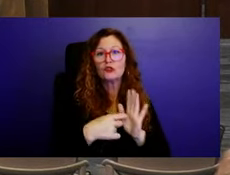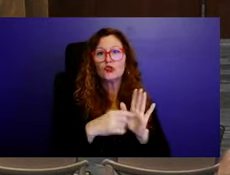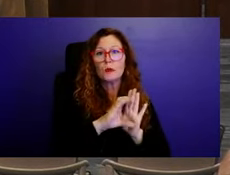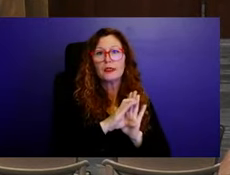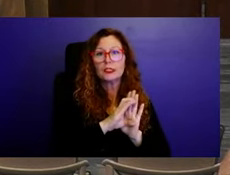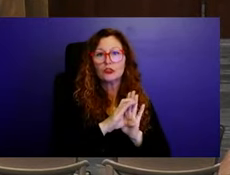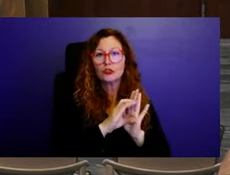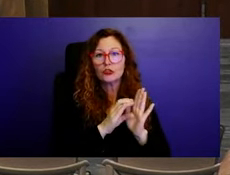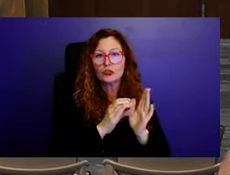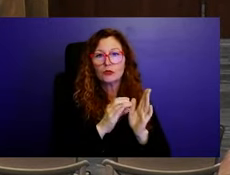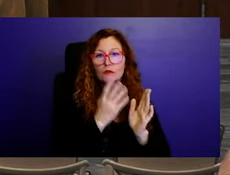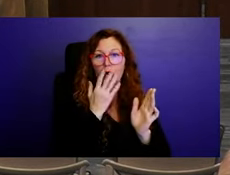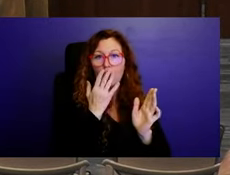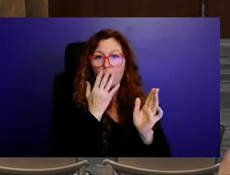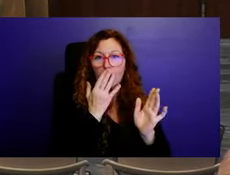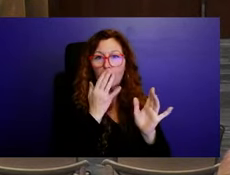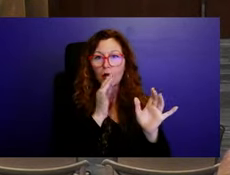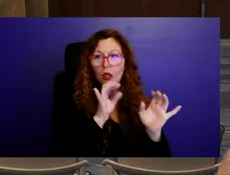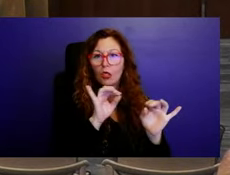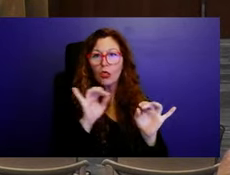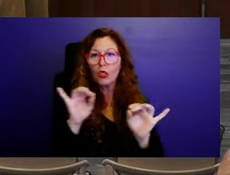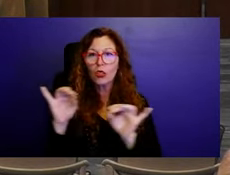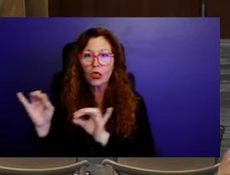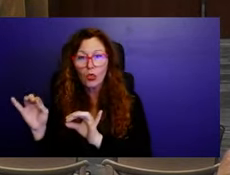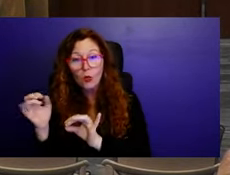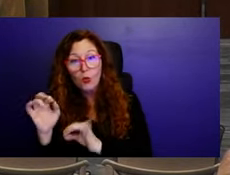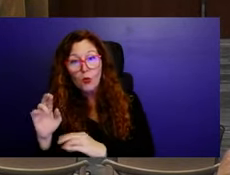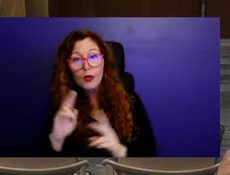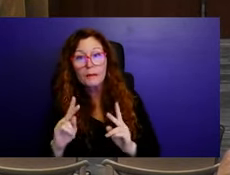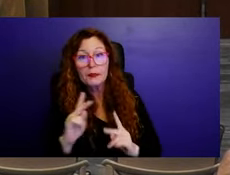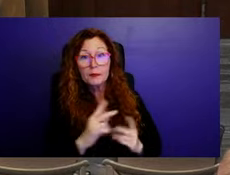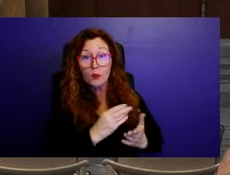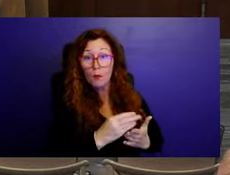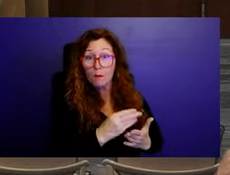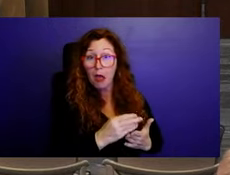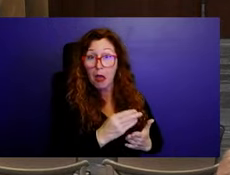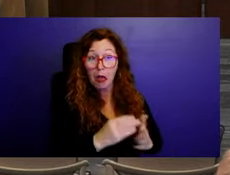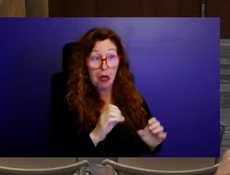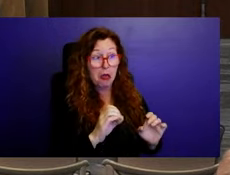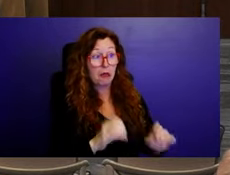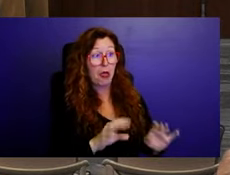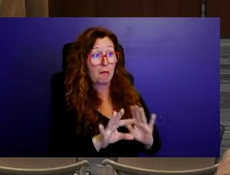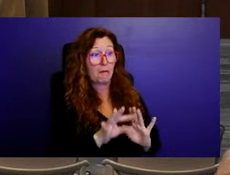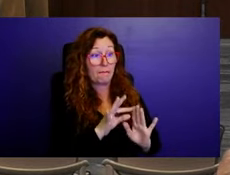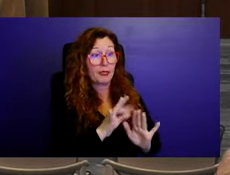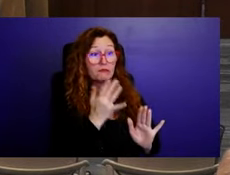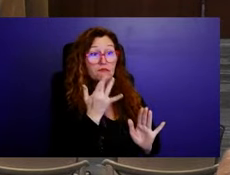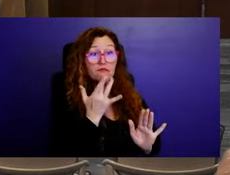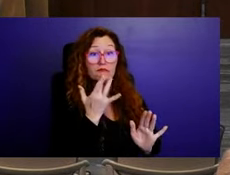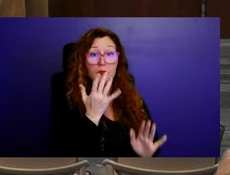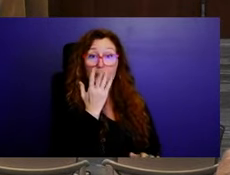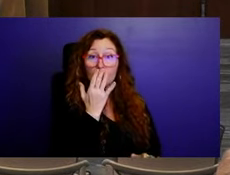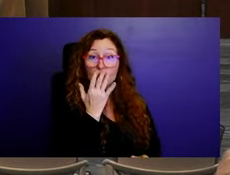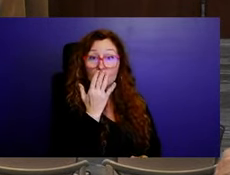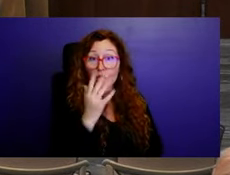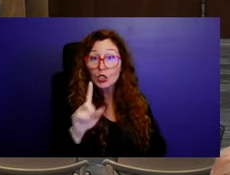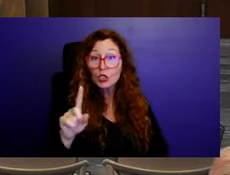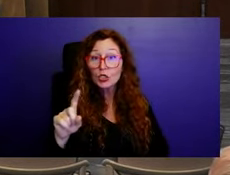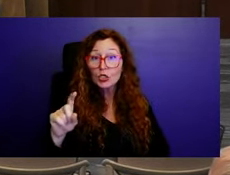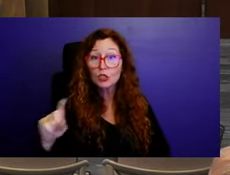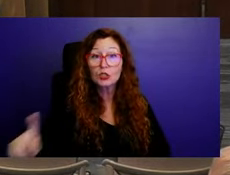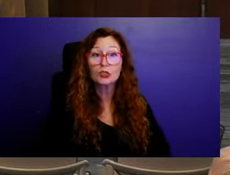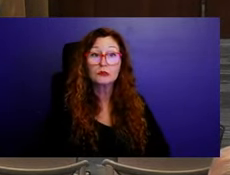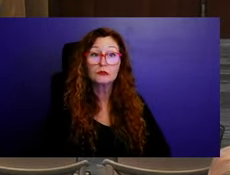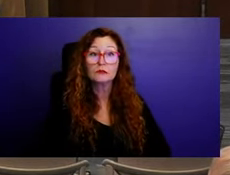you know, or that, is this just, this is the, this is the product, this is for sale. And then the homeowner is going to have